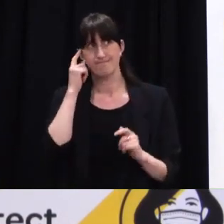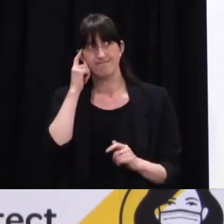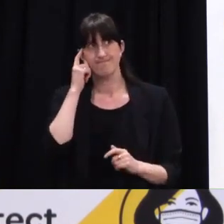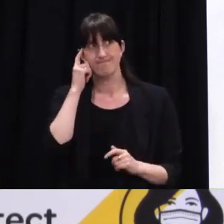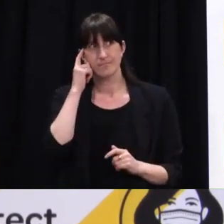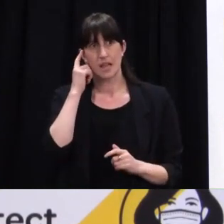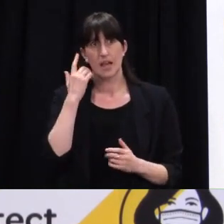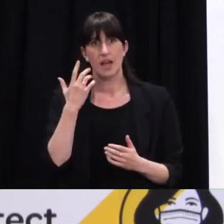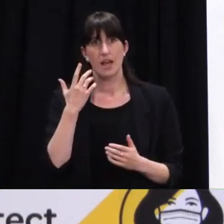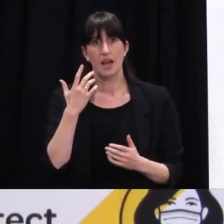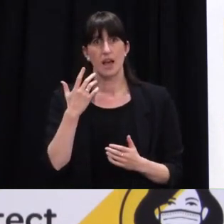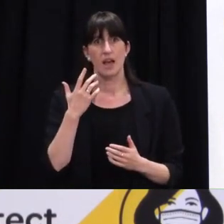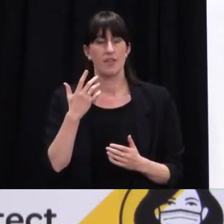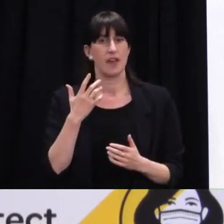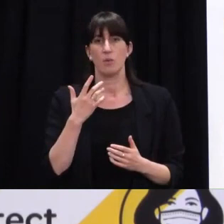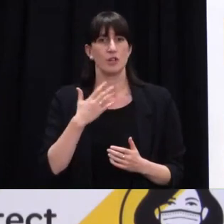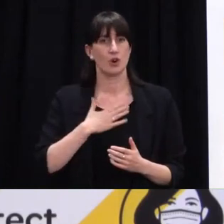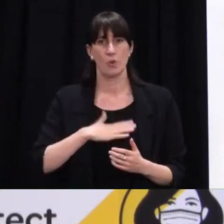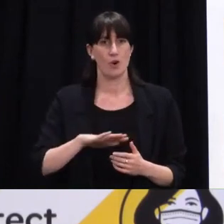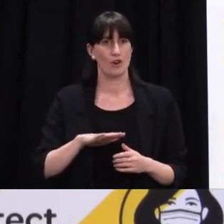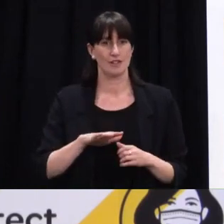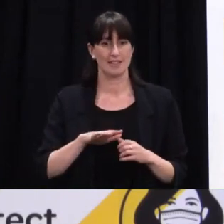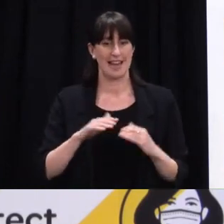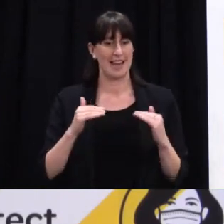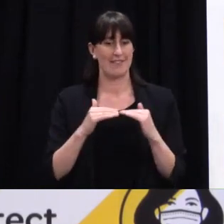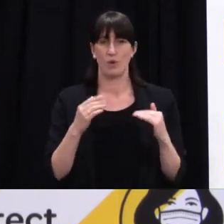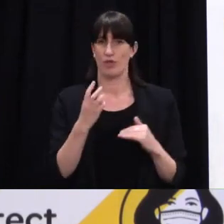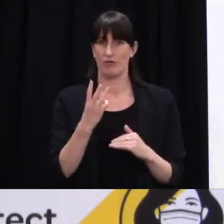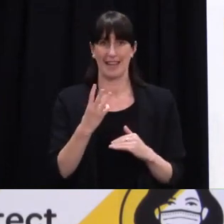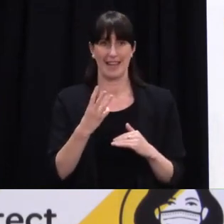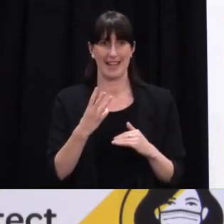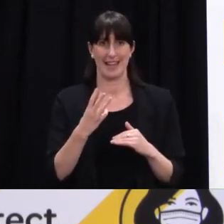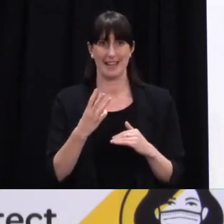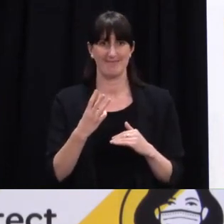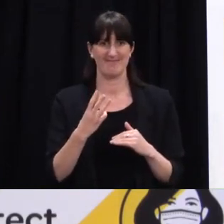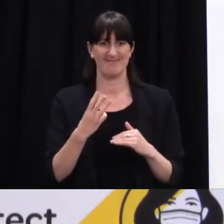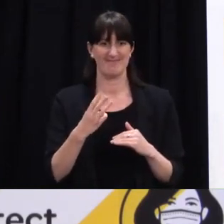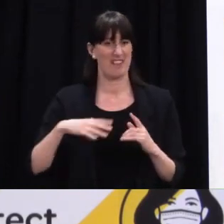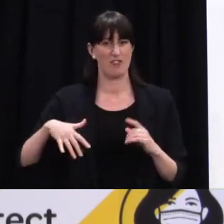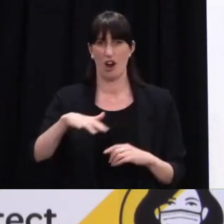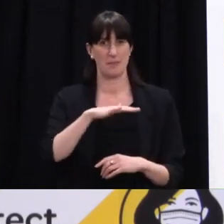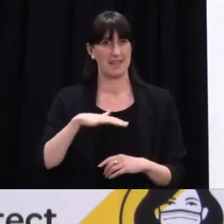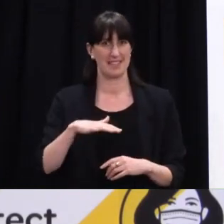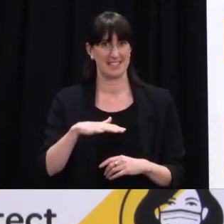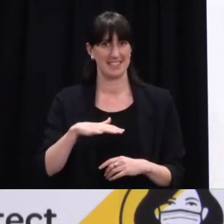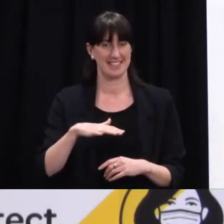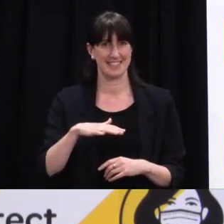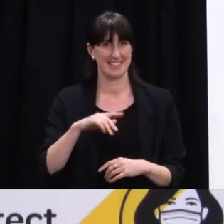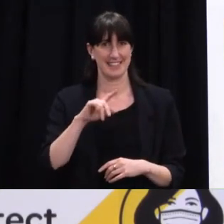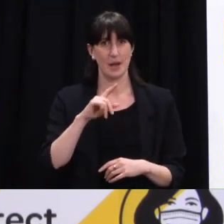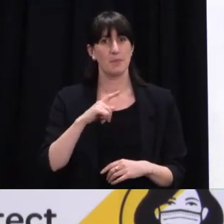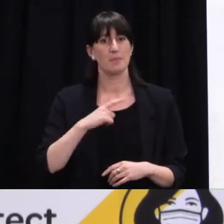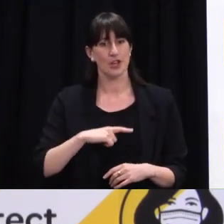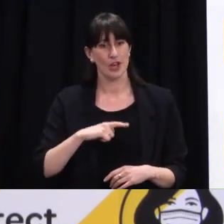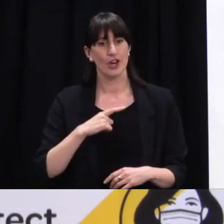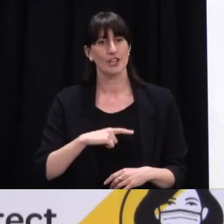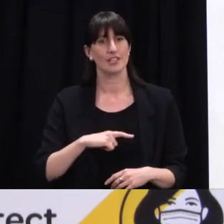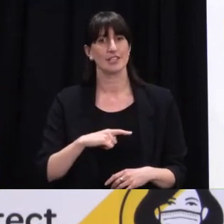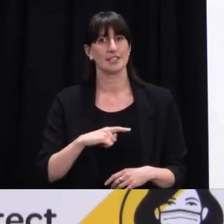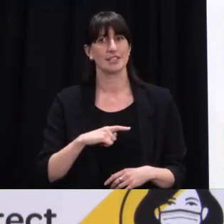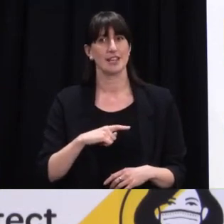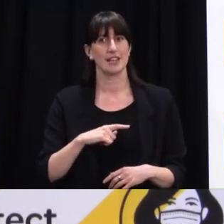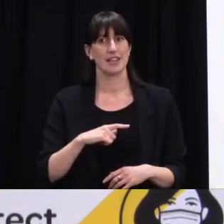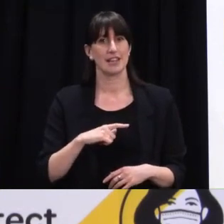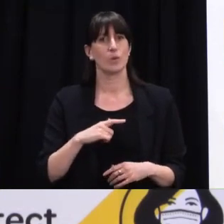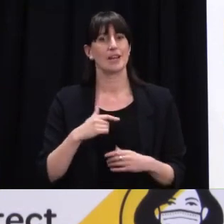would want to deliver that in an environment that wasn't for instance a level 3 environment in part it's because it will call on our health resources